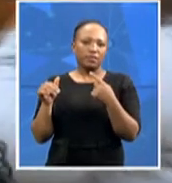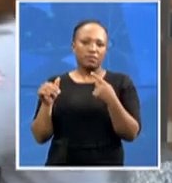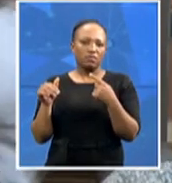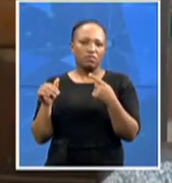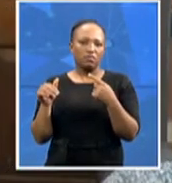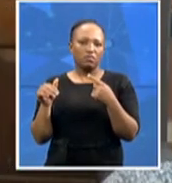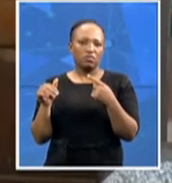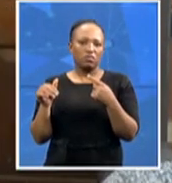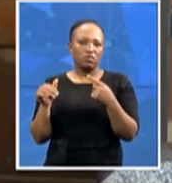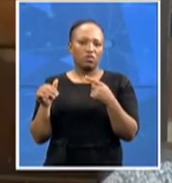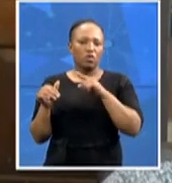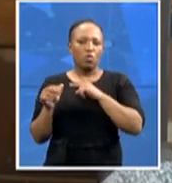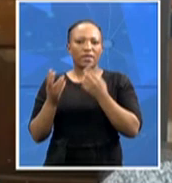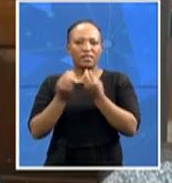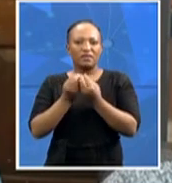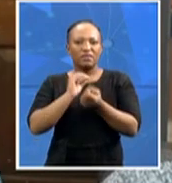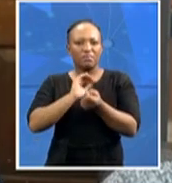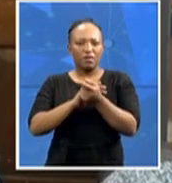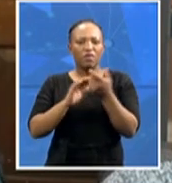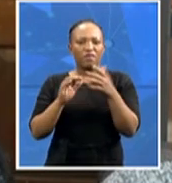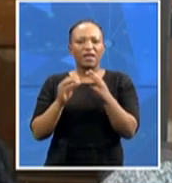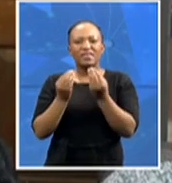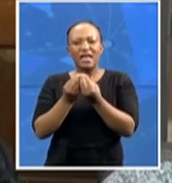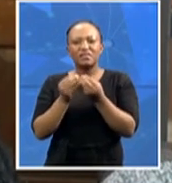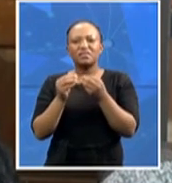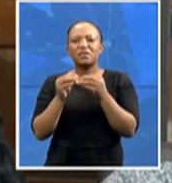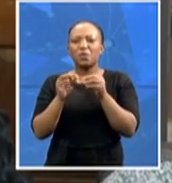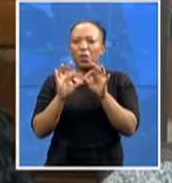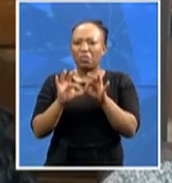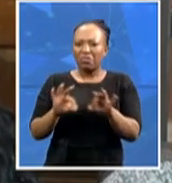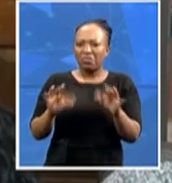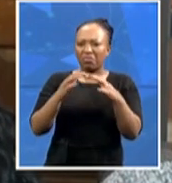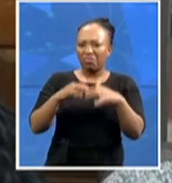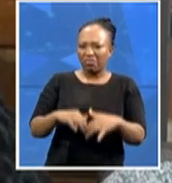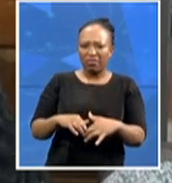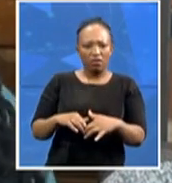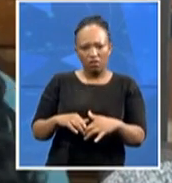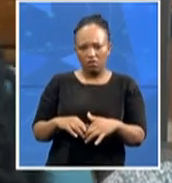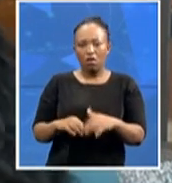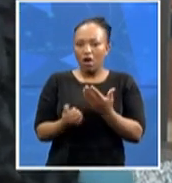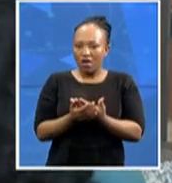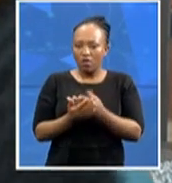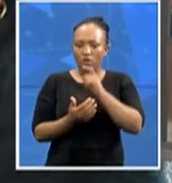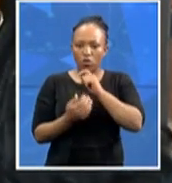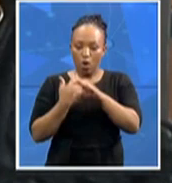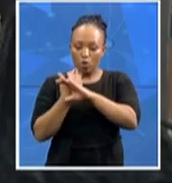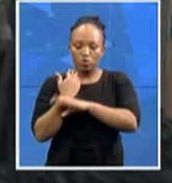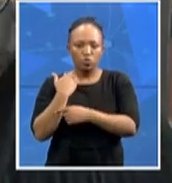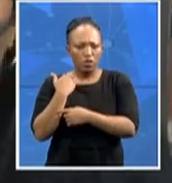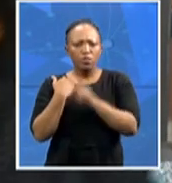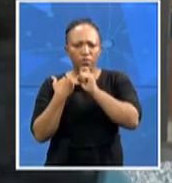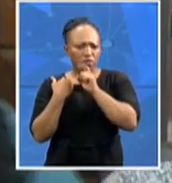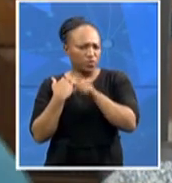down in the past, that we're not going to use what is available to us from a constitutional point of view. Thank you, everyone. Thank